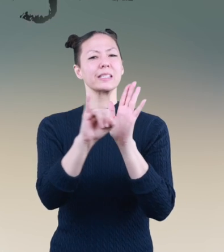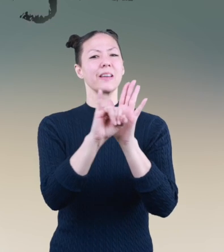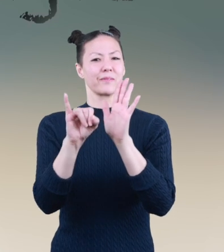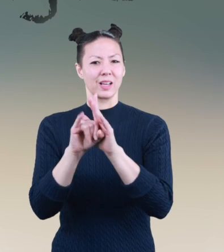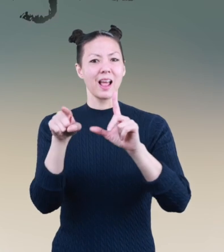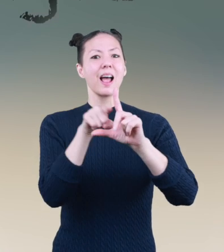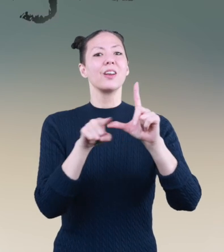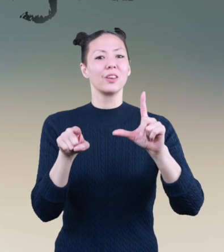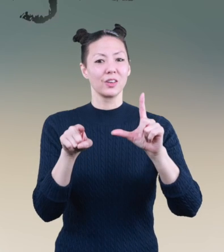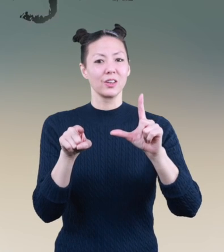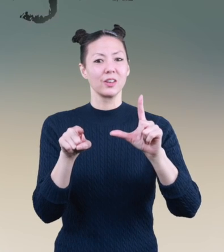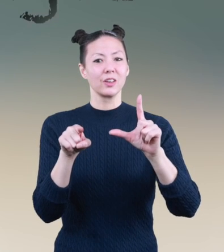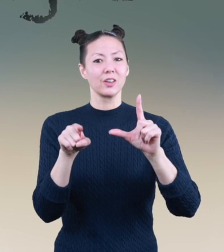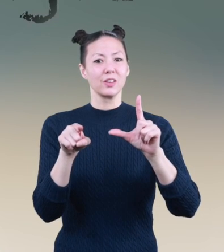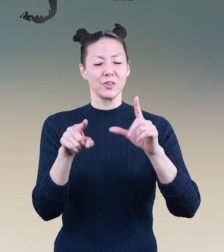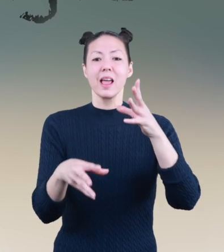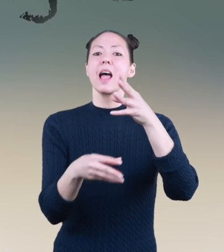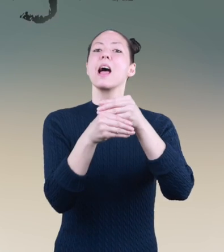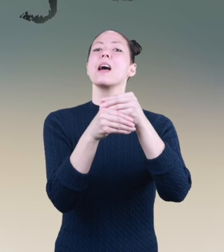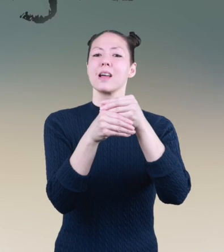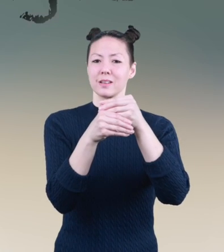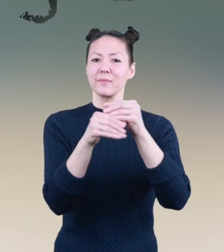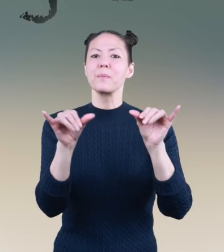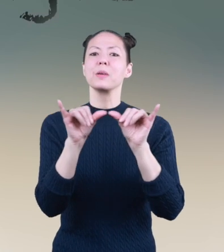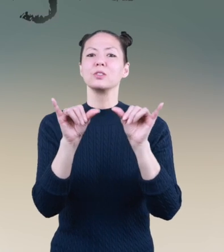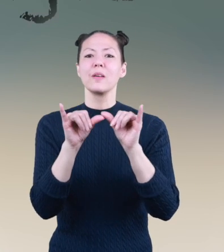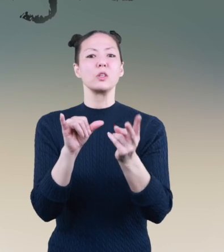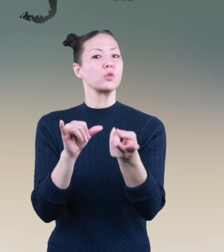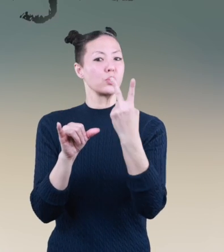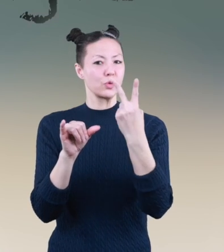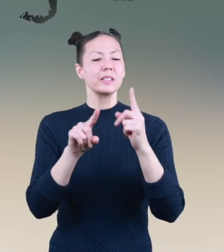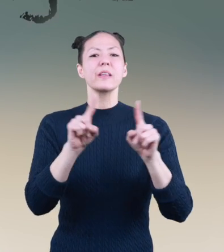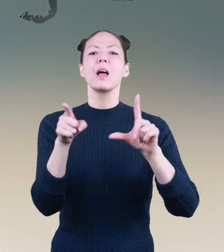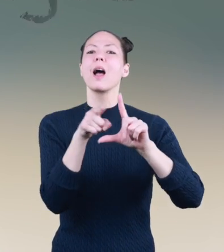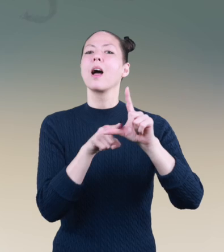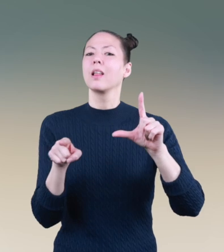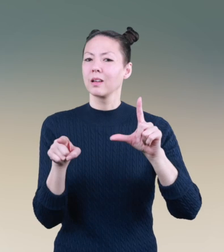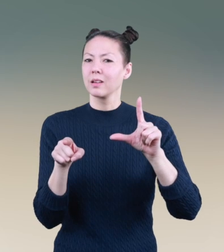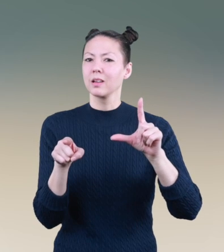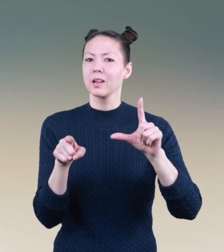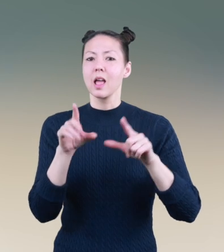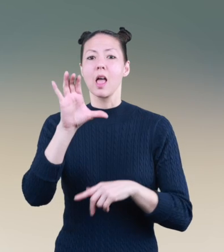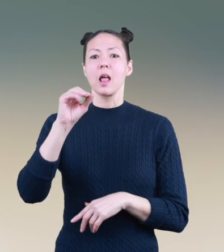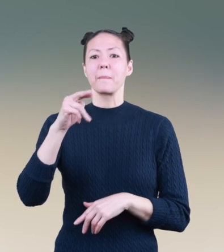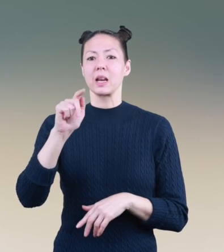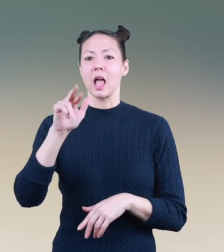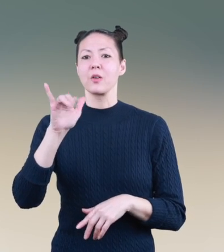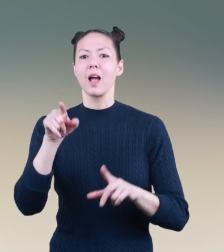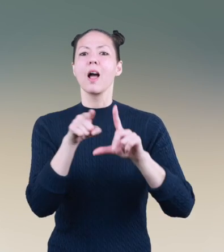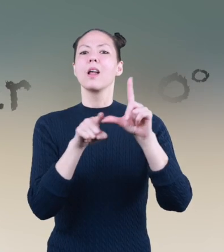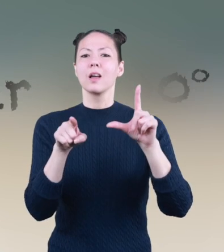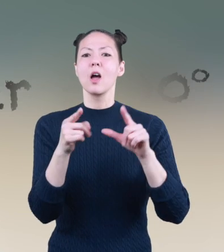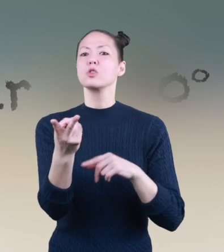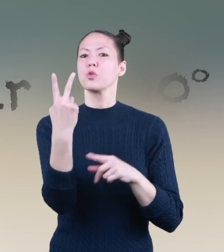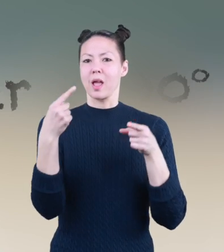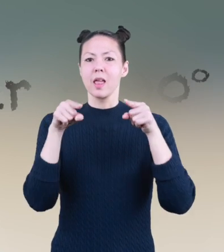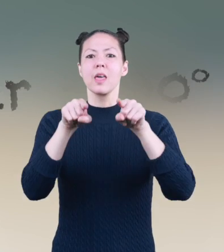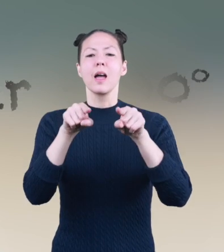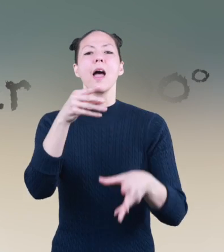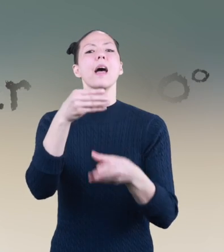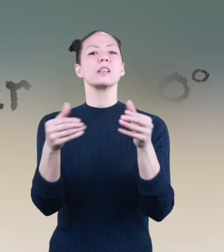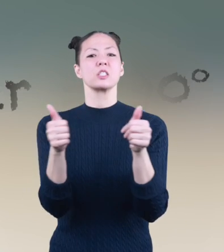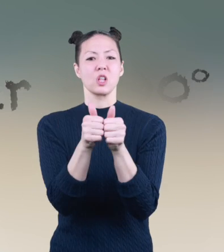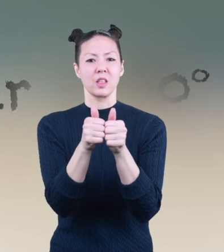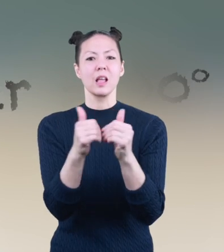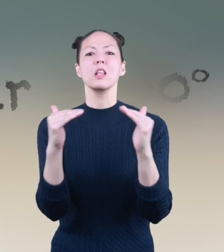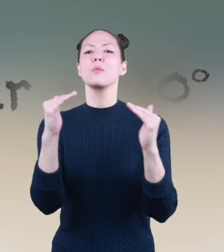angles. They are used when you add the measures of two different angles. Complementary angles are two angles added together